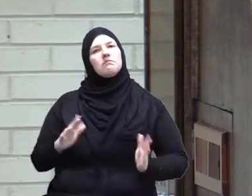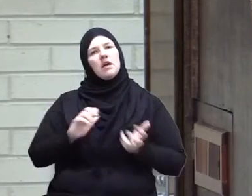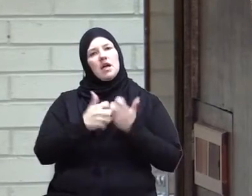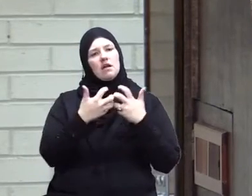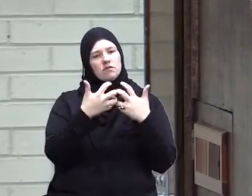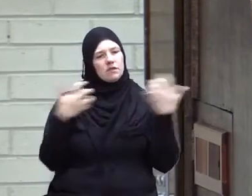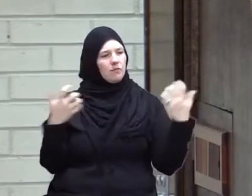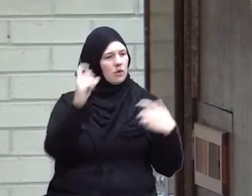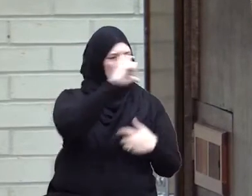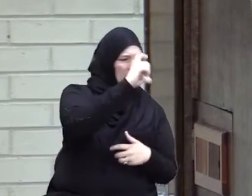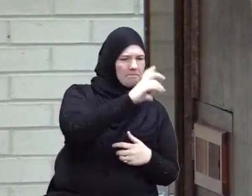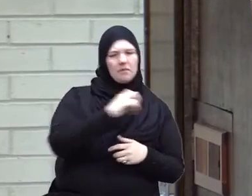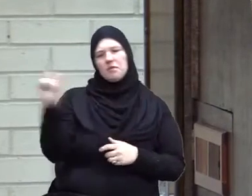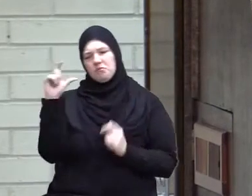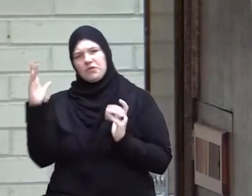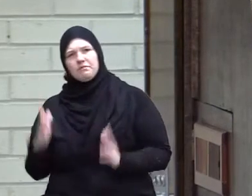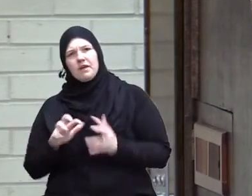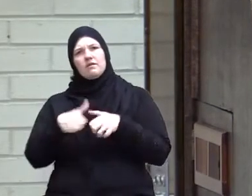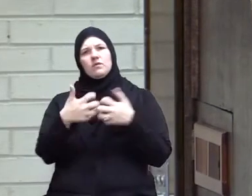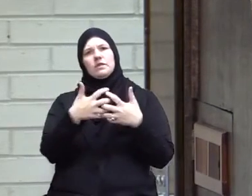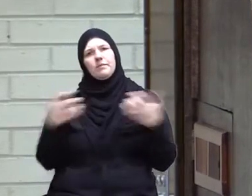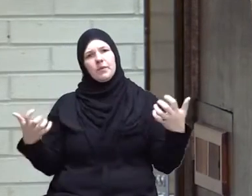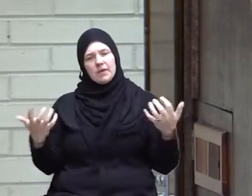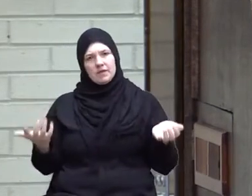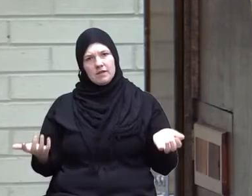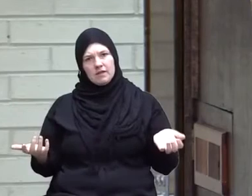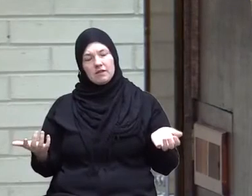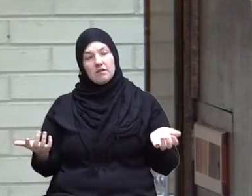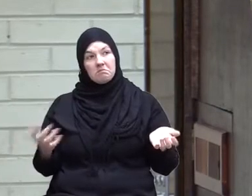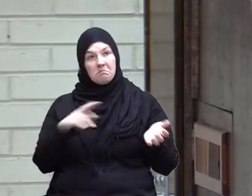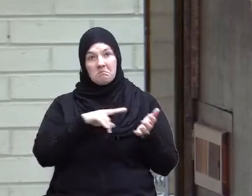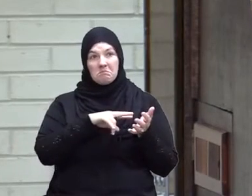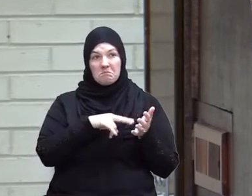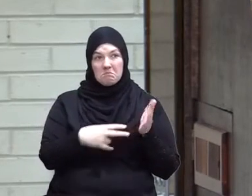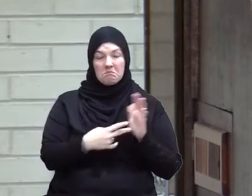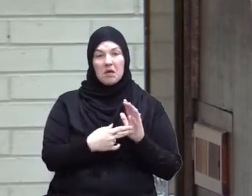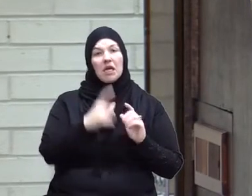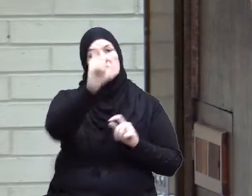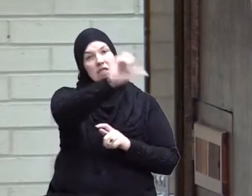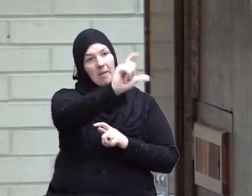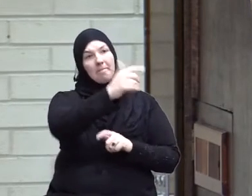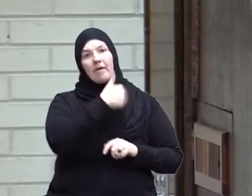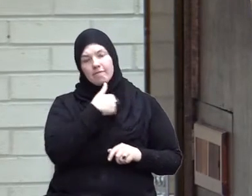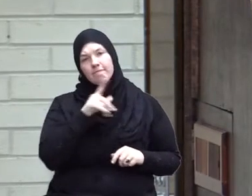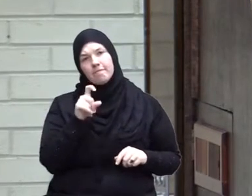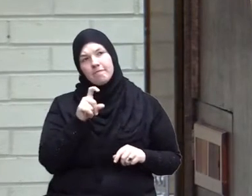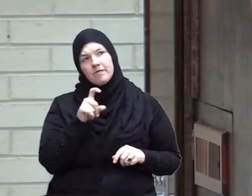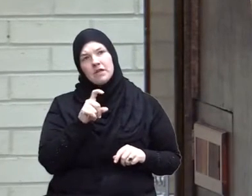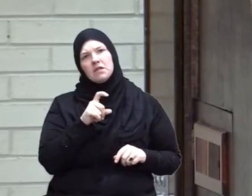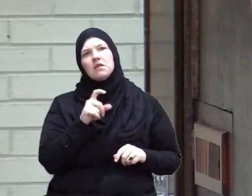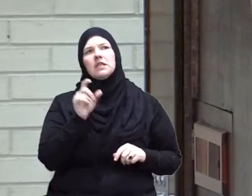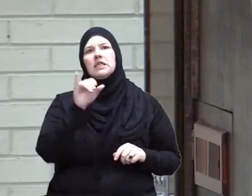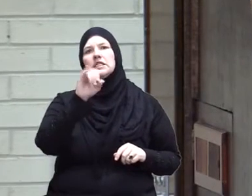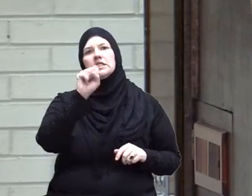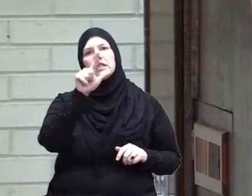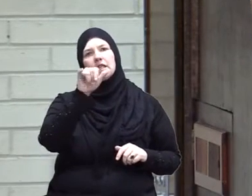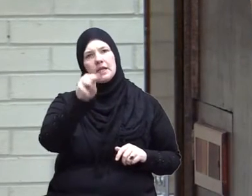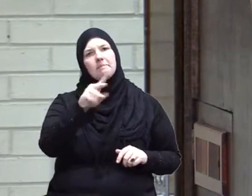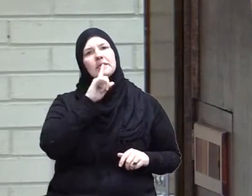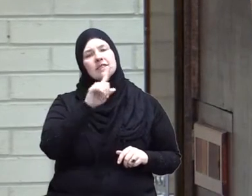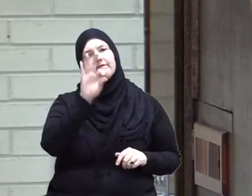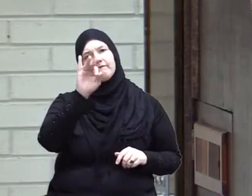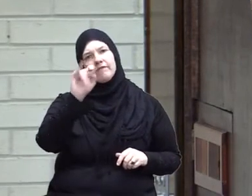anyway? if there's such a thing that's called Islam Islam Islam is a faith